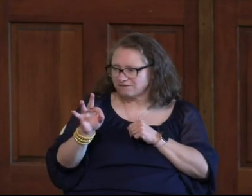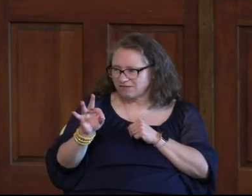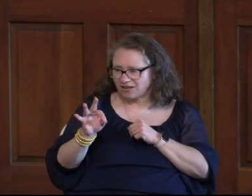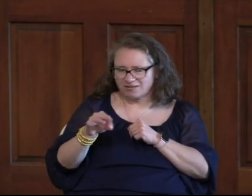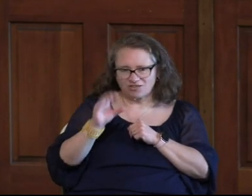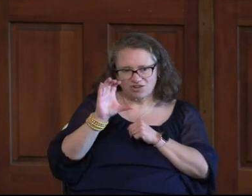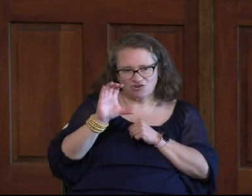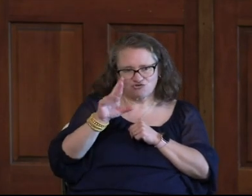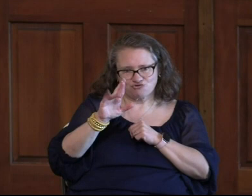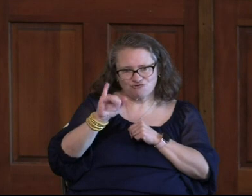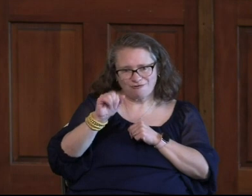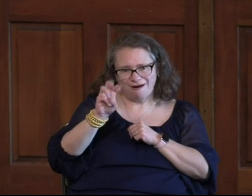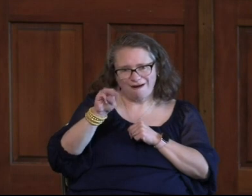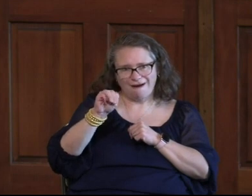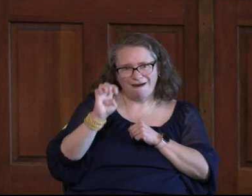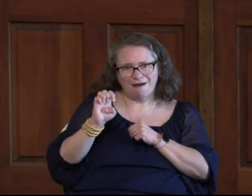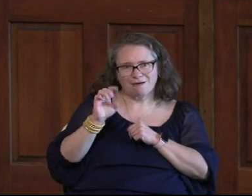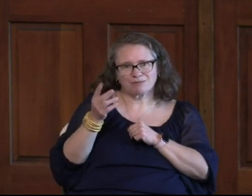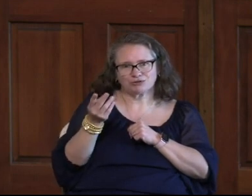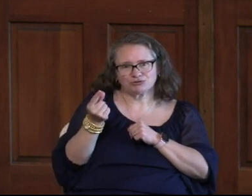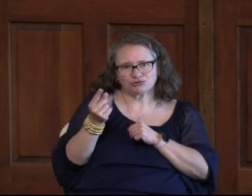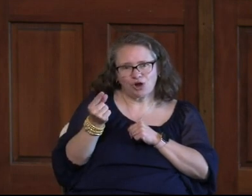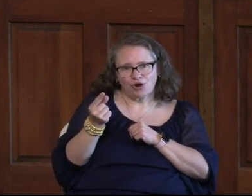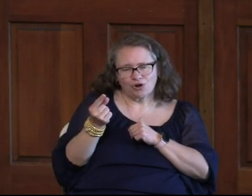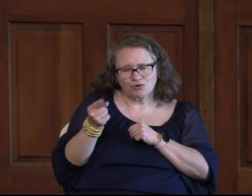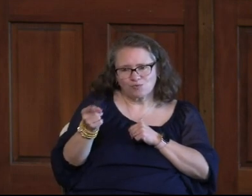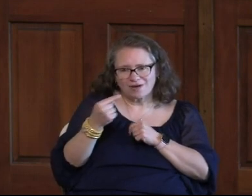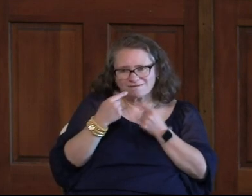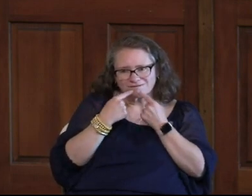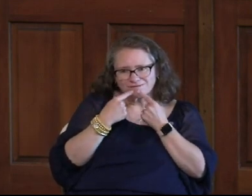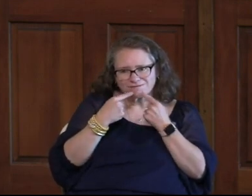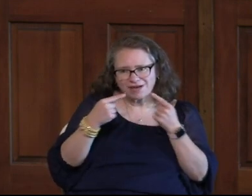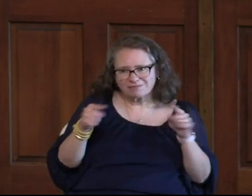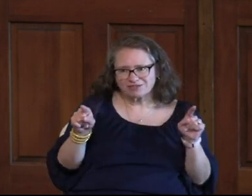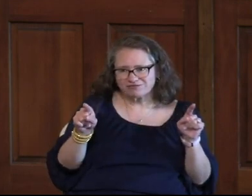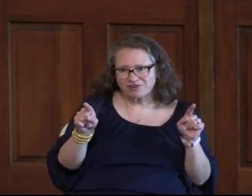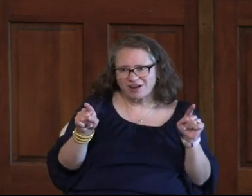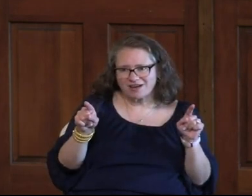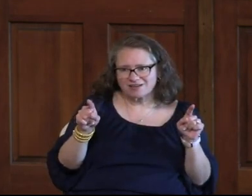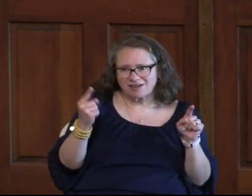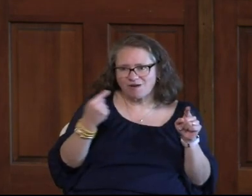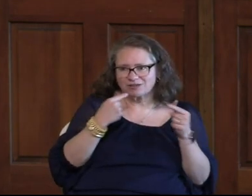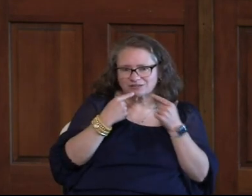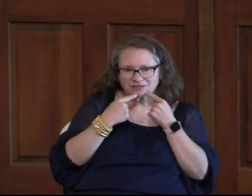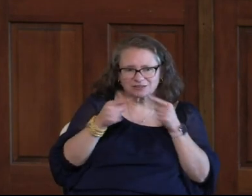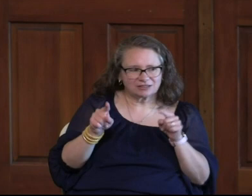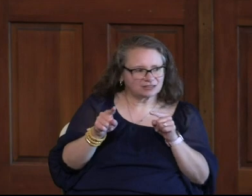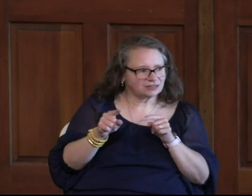Sorry Mig Ruff The Crime Dog And What Was His Famous Phrase That He Would Always Tell